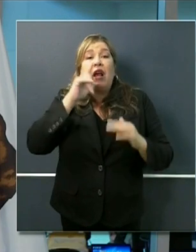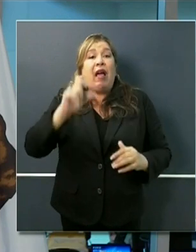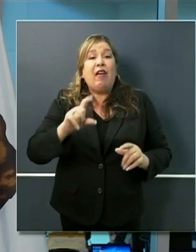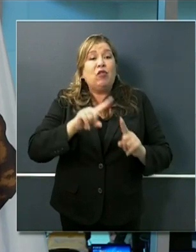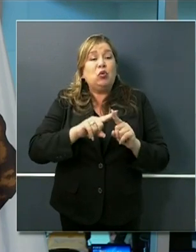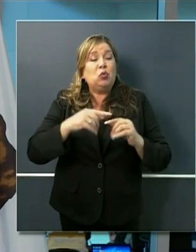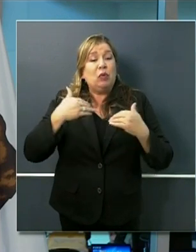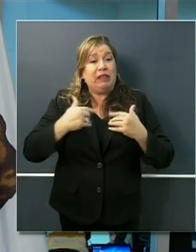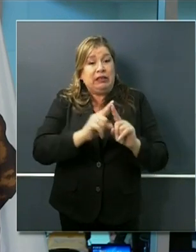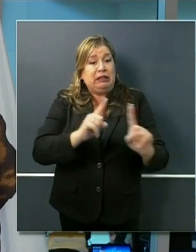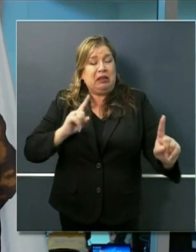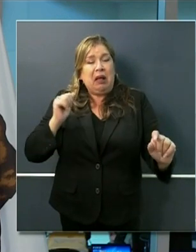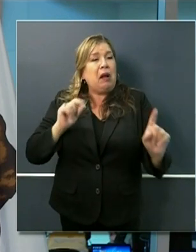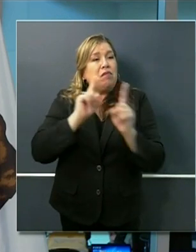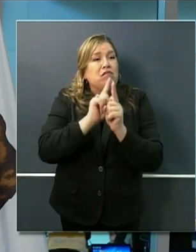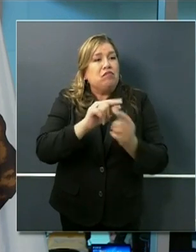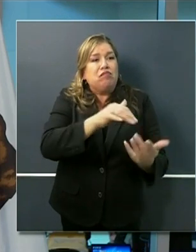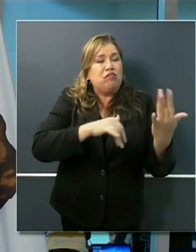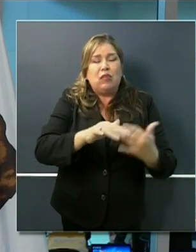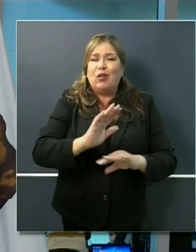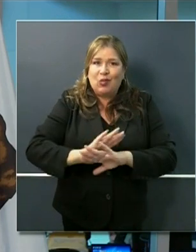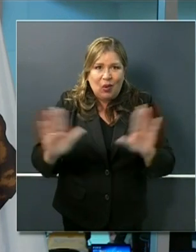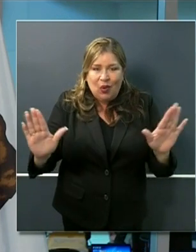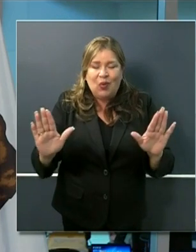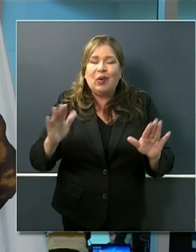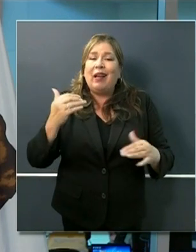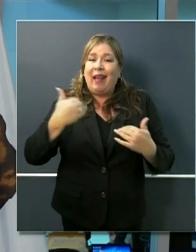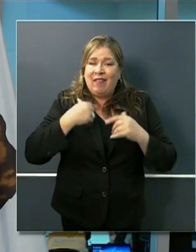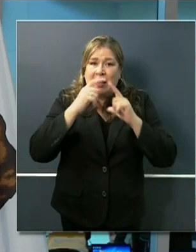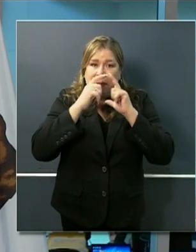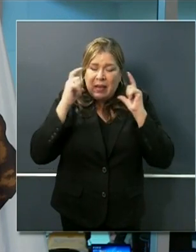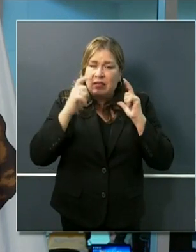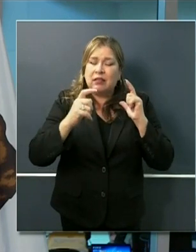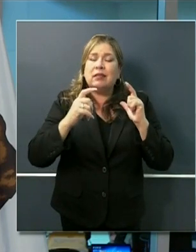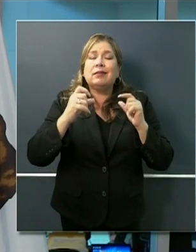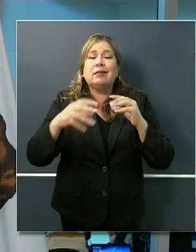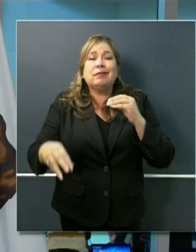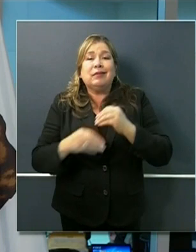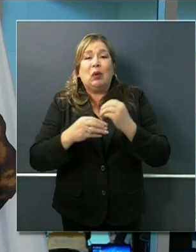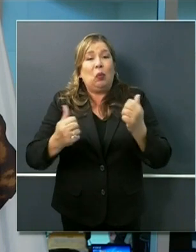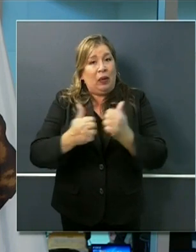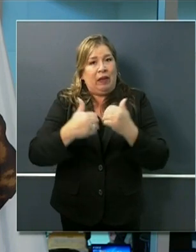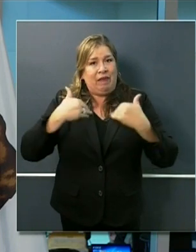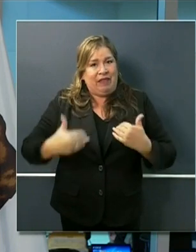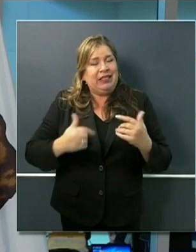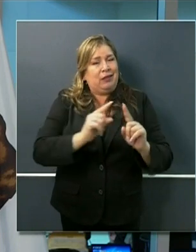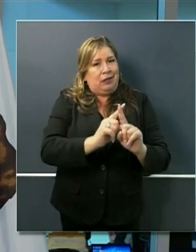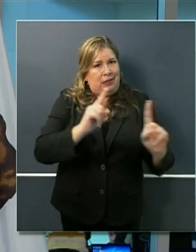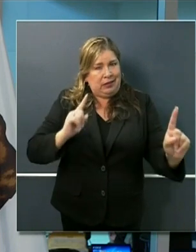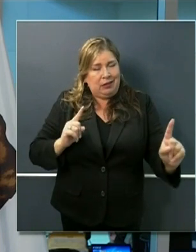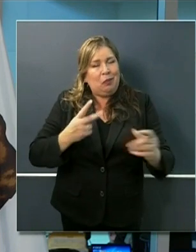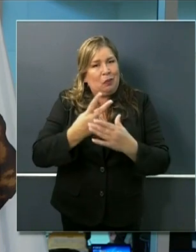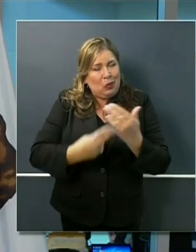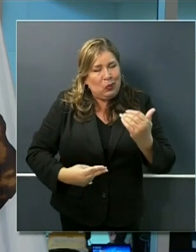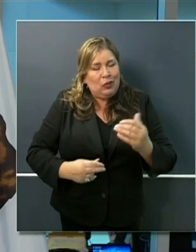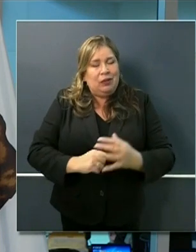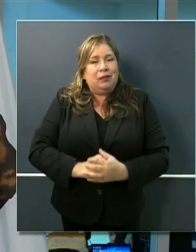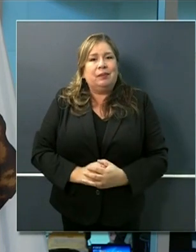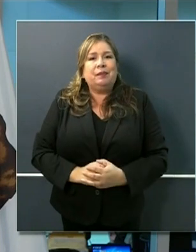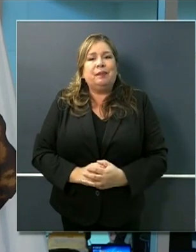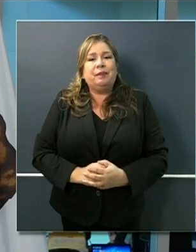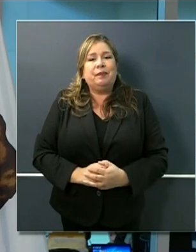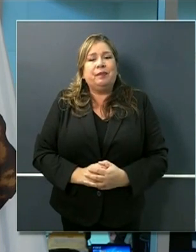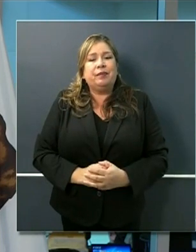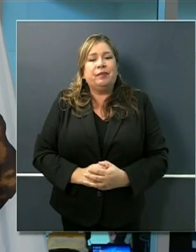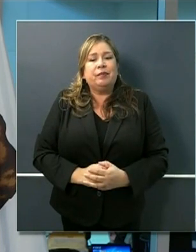but they can add protection and we'll think about that more broadly as more of us go into the public and then finally just recognizing